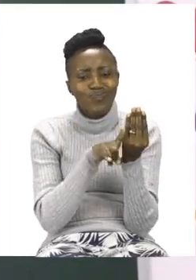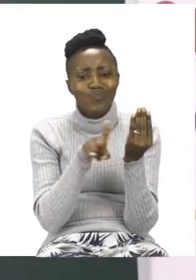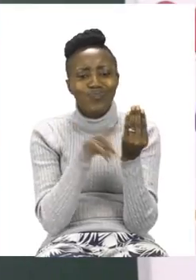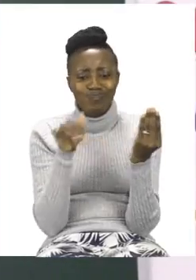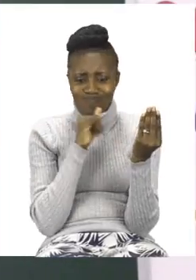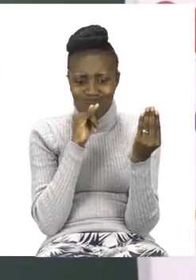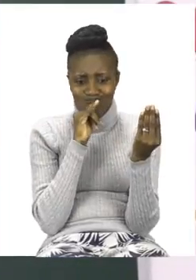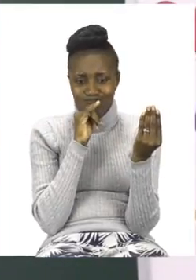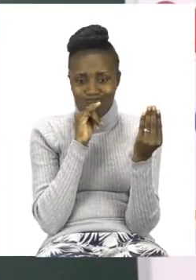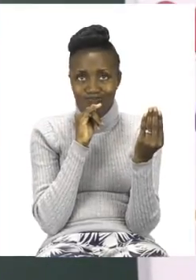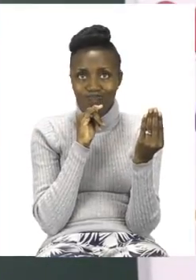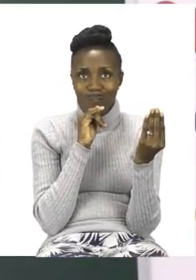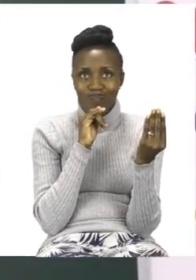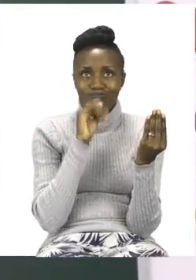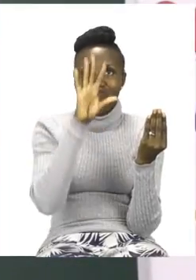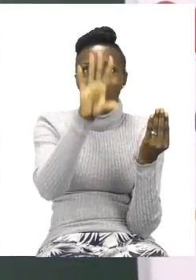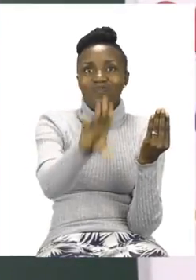Let me try.